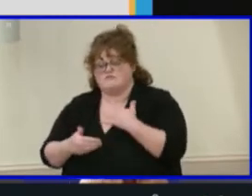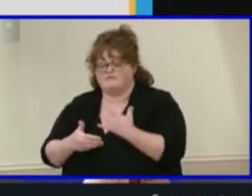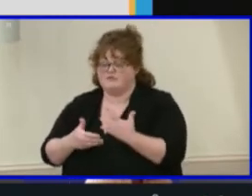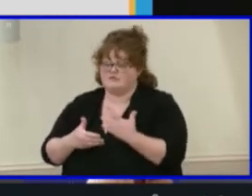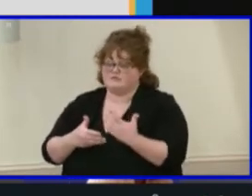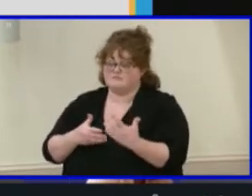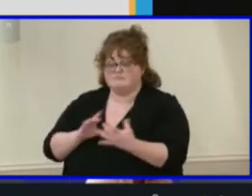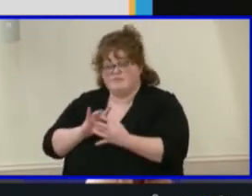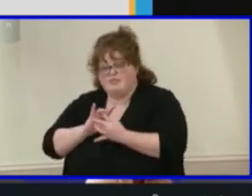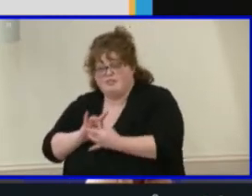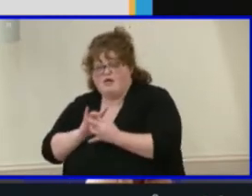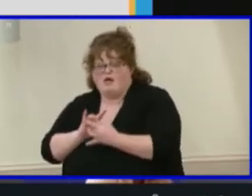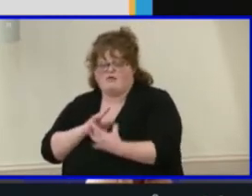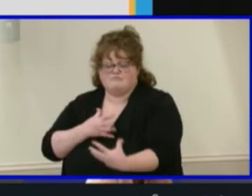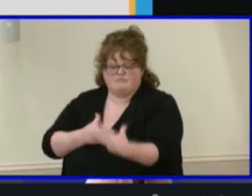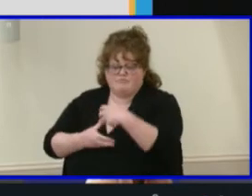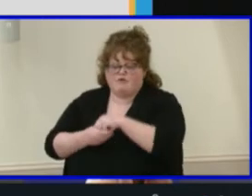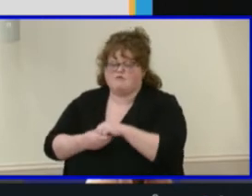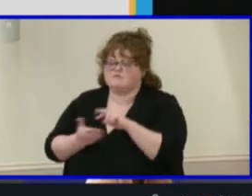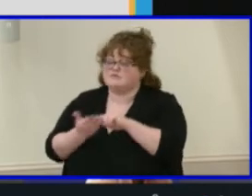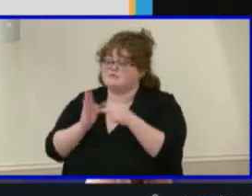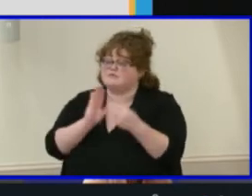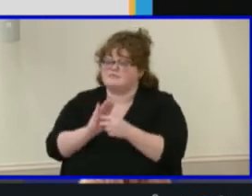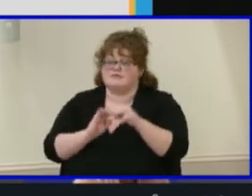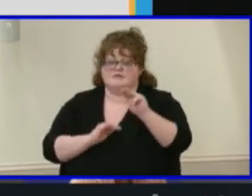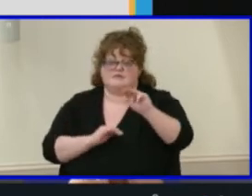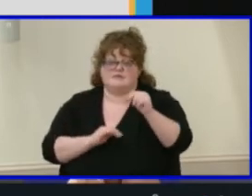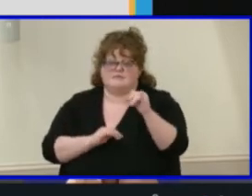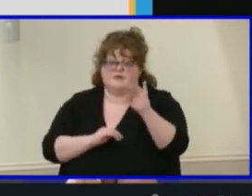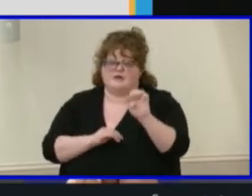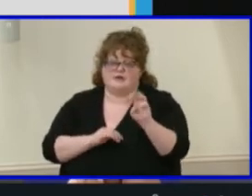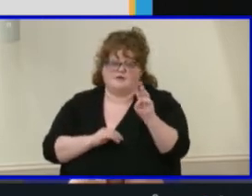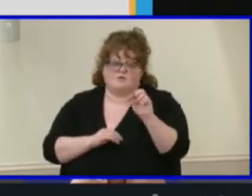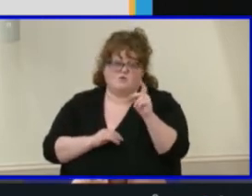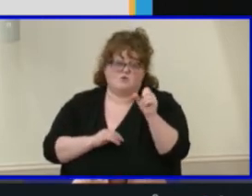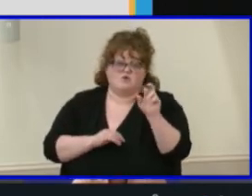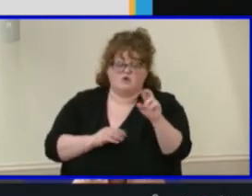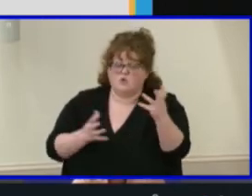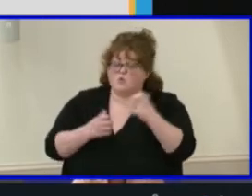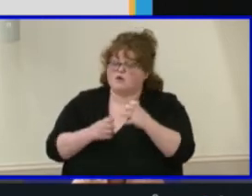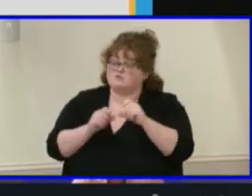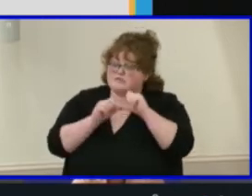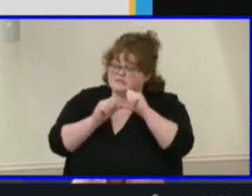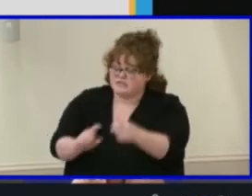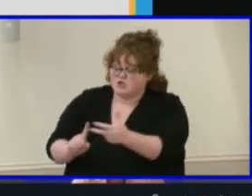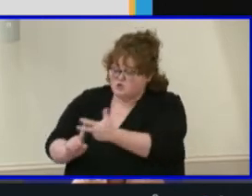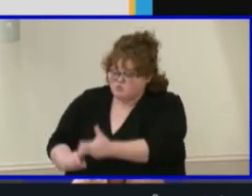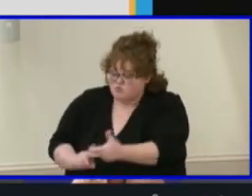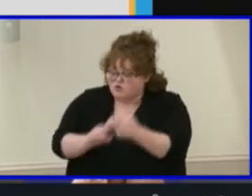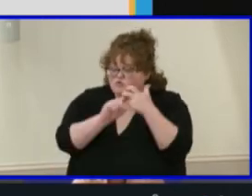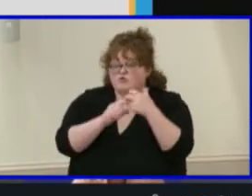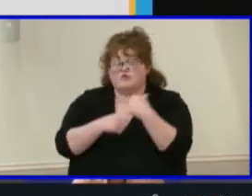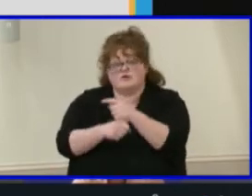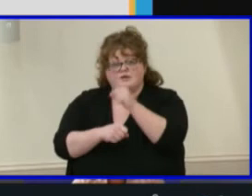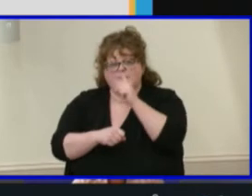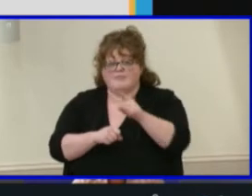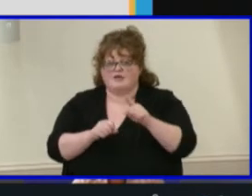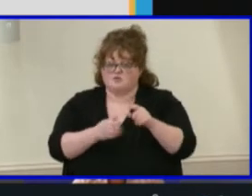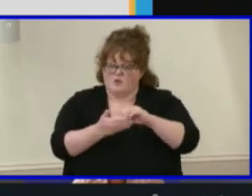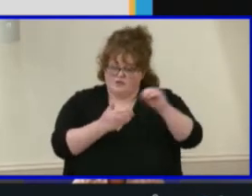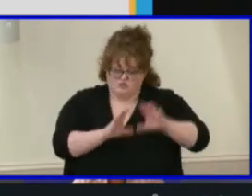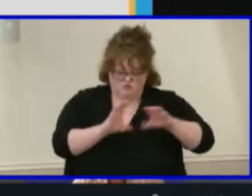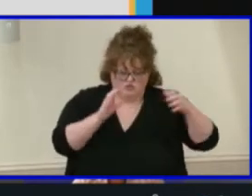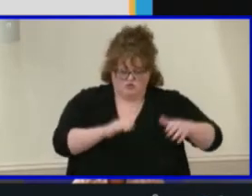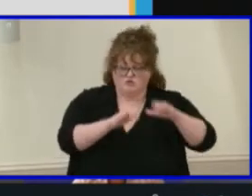To that end, Maggie Walker continues to work toward the recruitment and retention of diverse students. Additionally, for the 2020